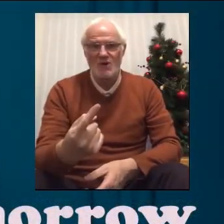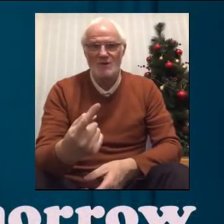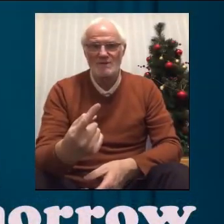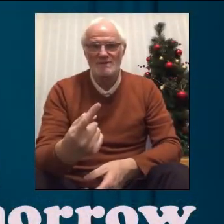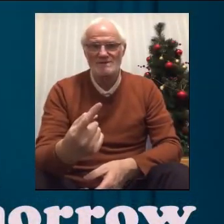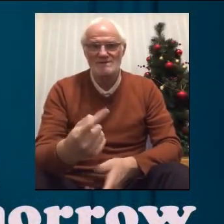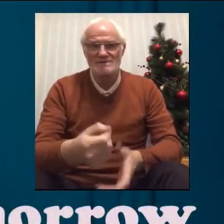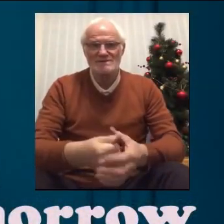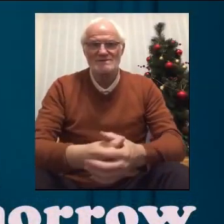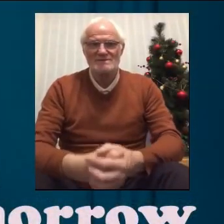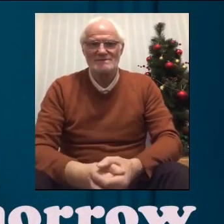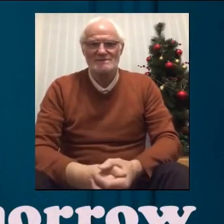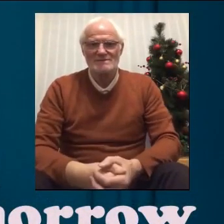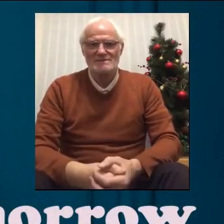I have never with There's on